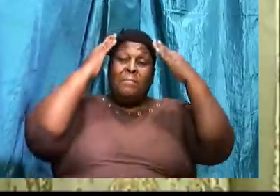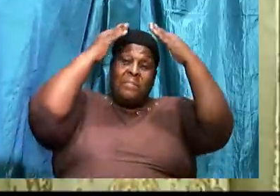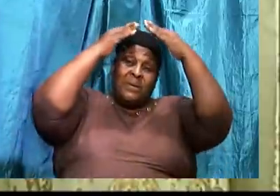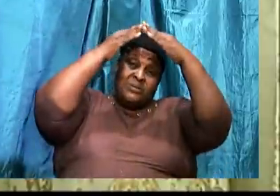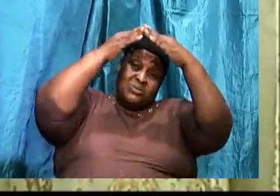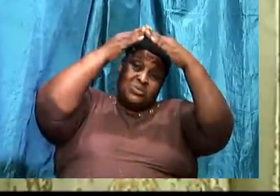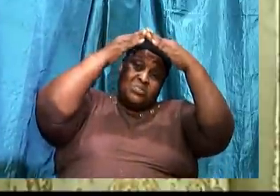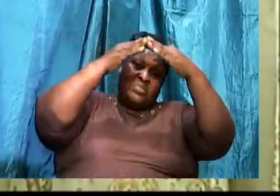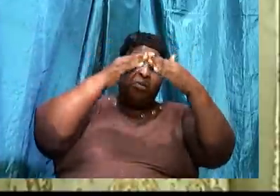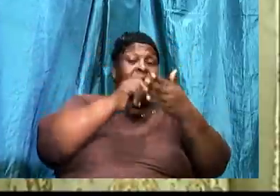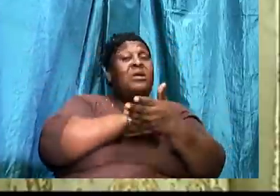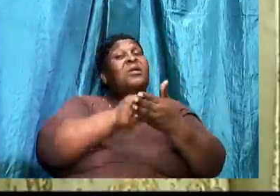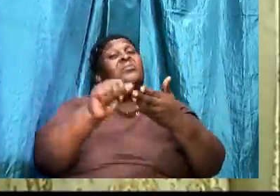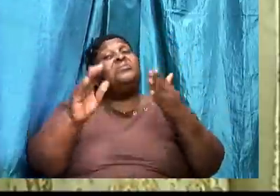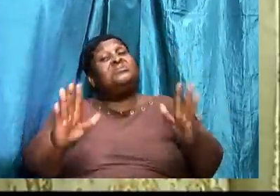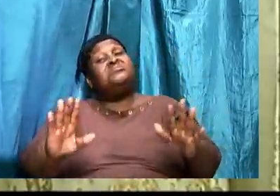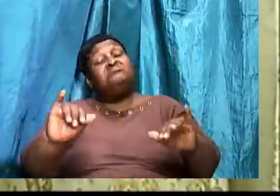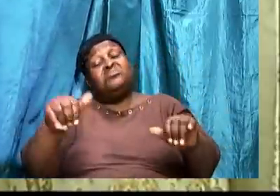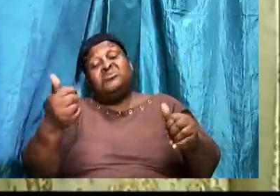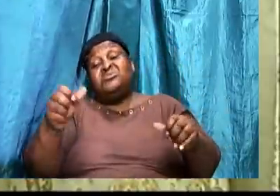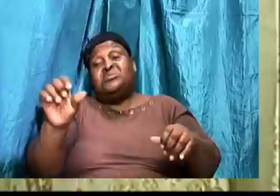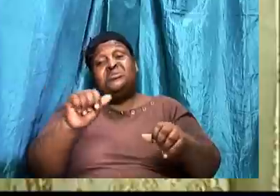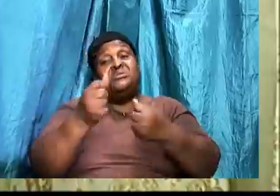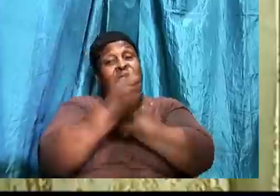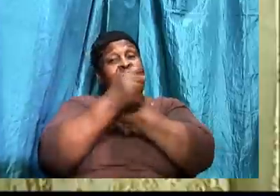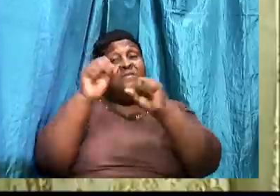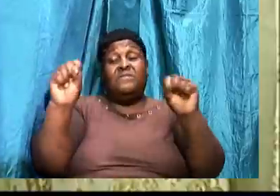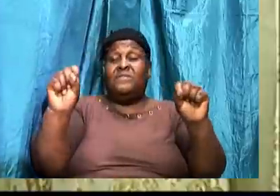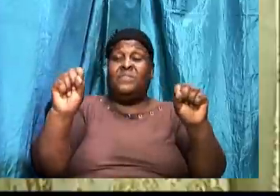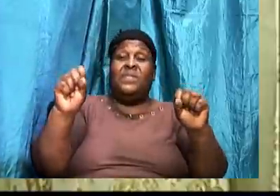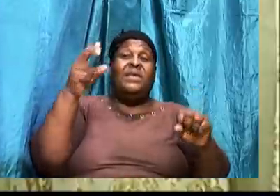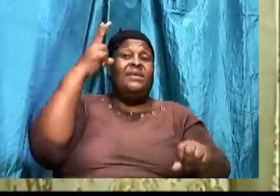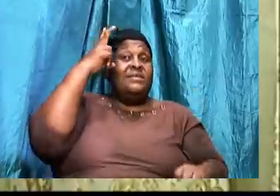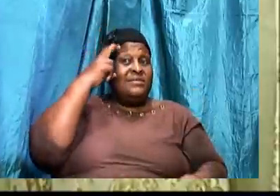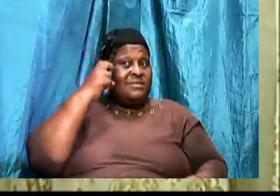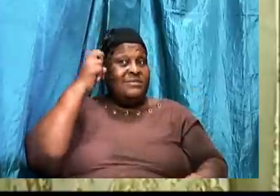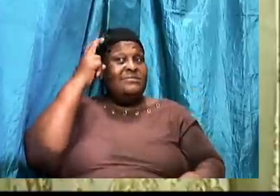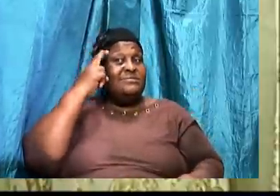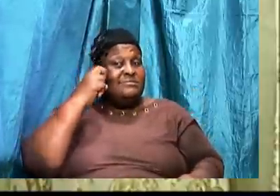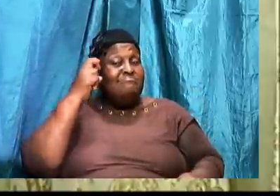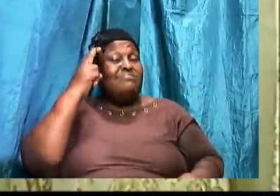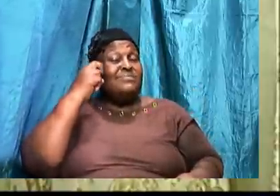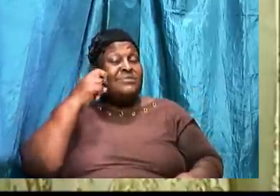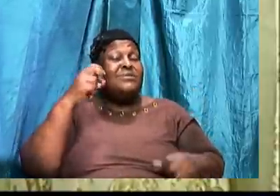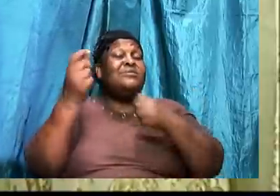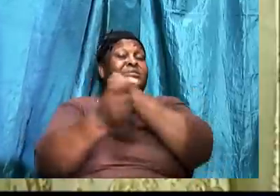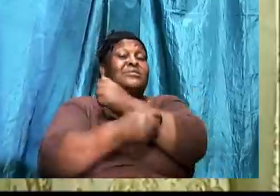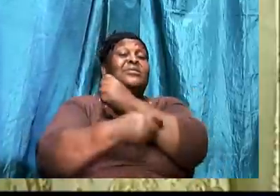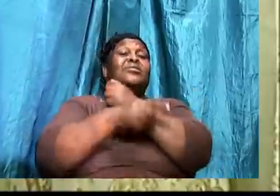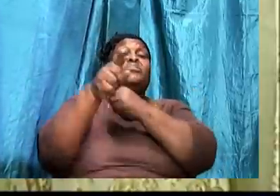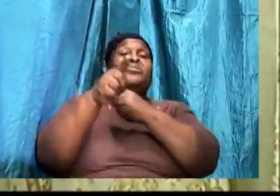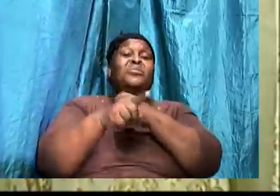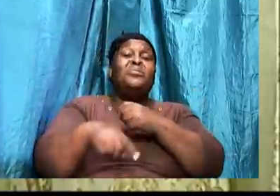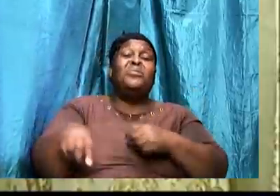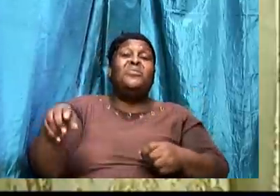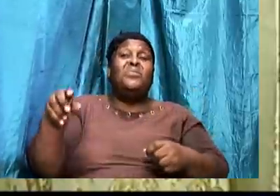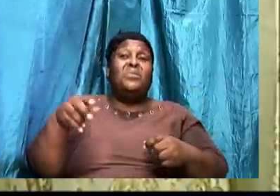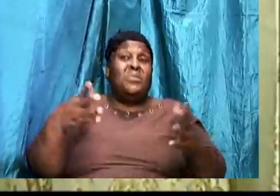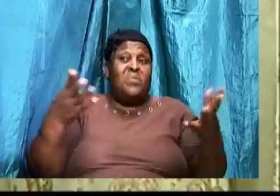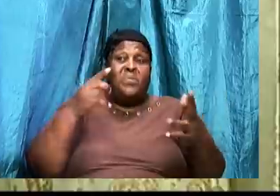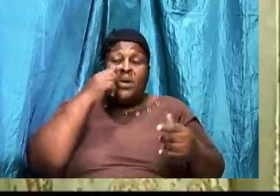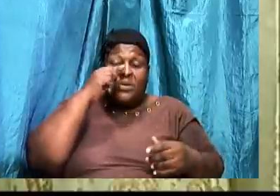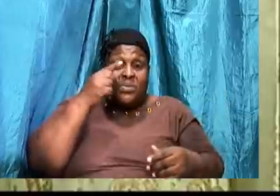Or a saint that just gets saved. Satan is going to tempt you. the lust of the eyes. The lust of the flesh.